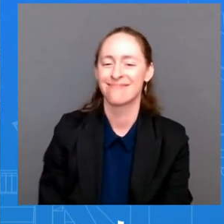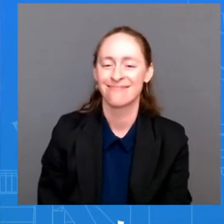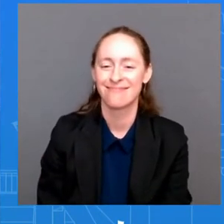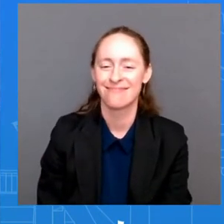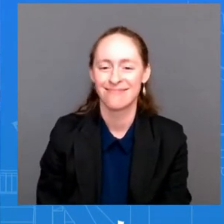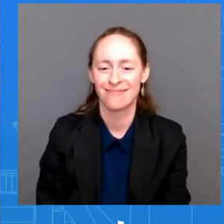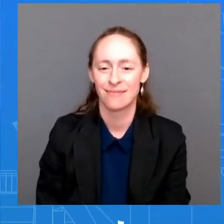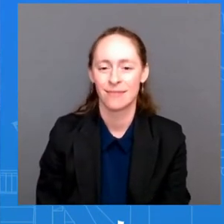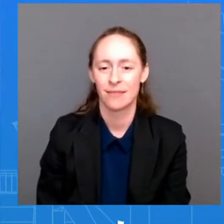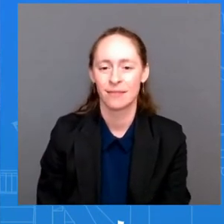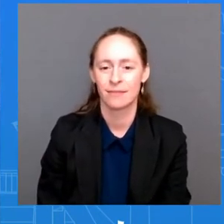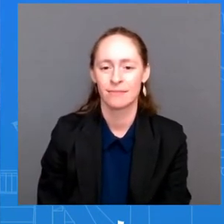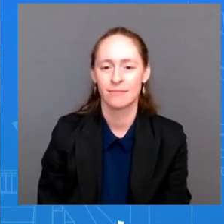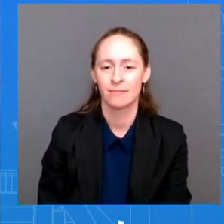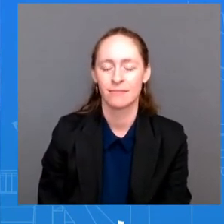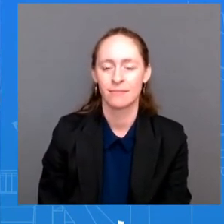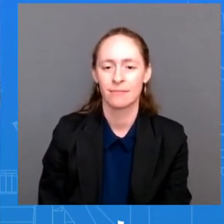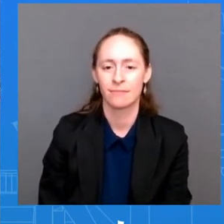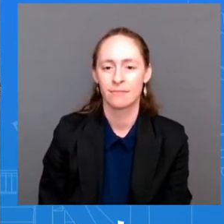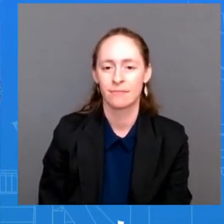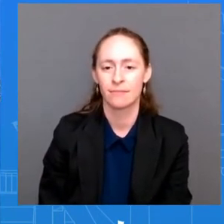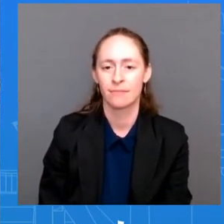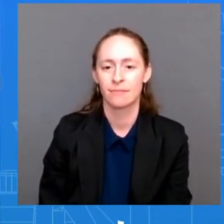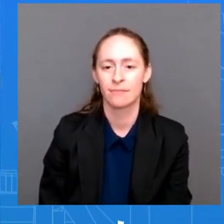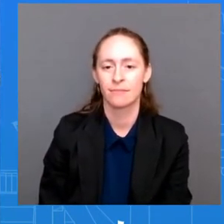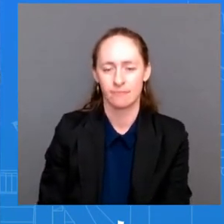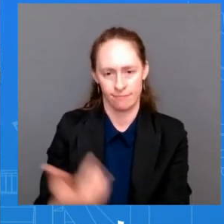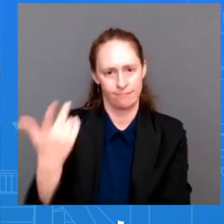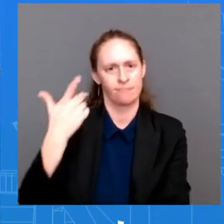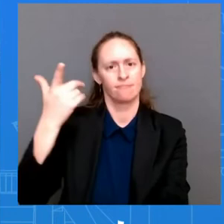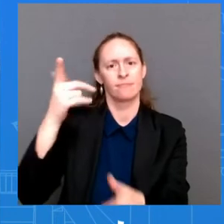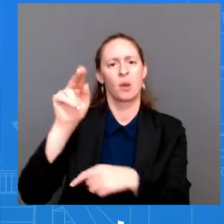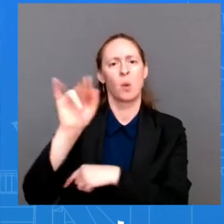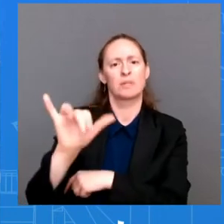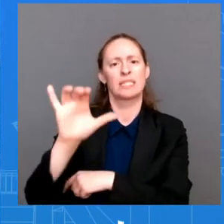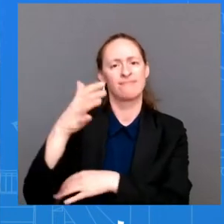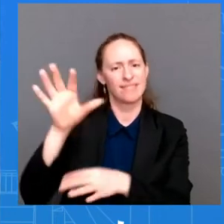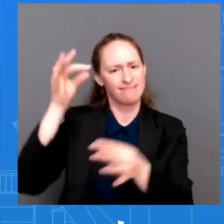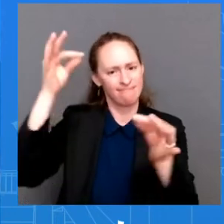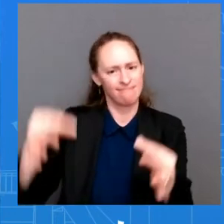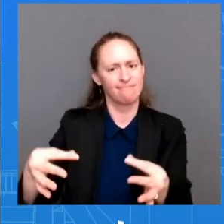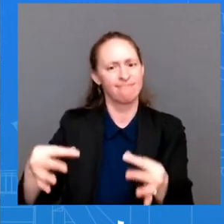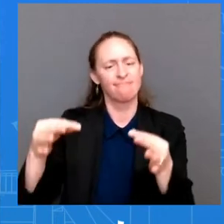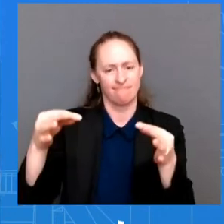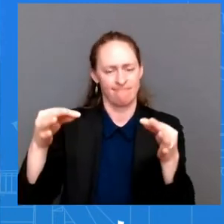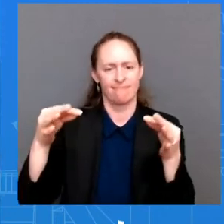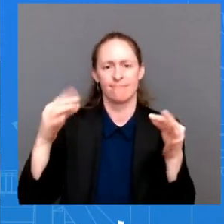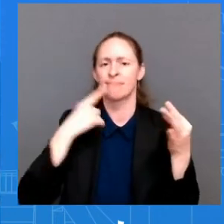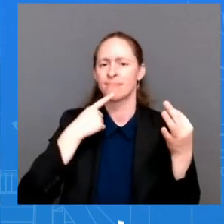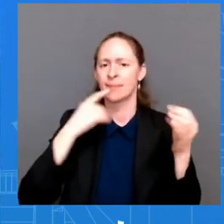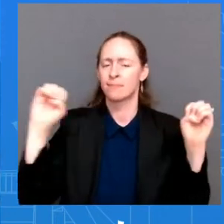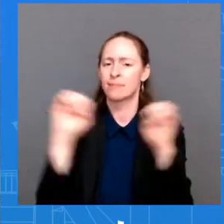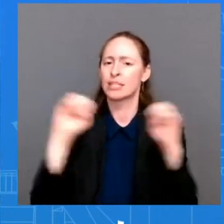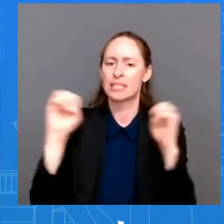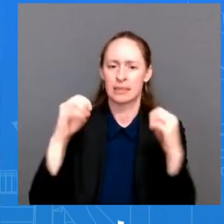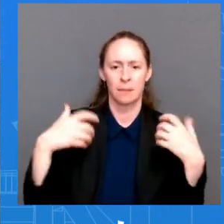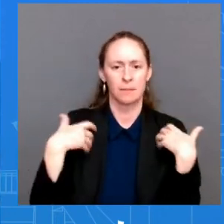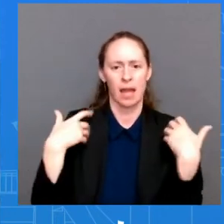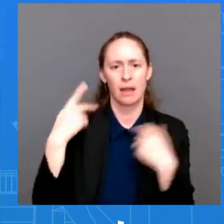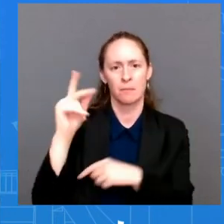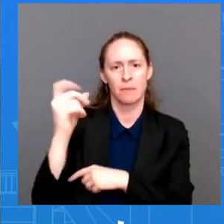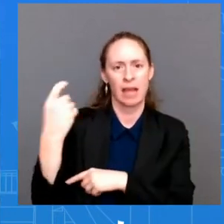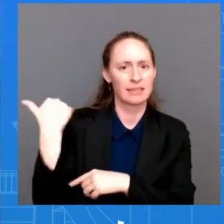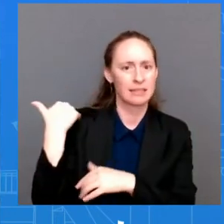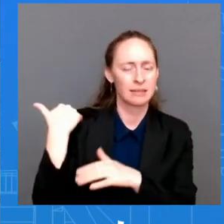emergency as it relates to monkey talks over the weekend. Does the administration generally support local municipalities